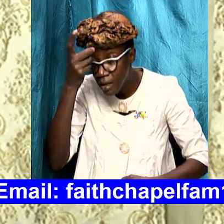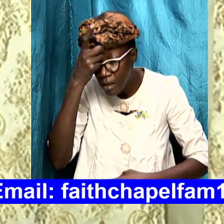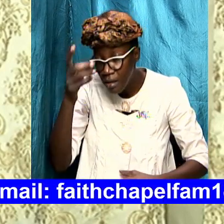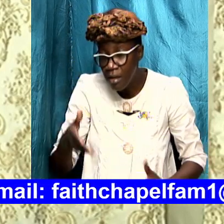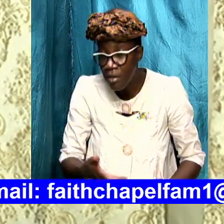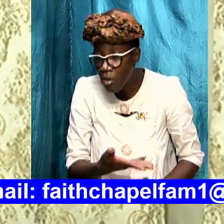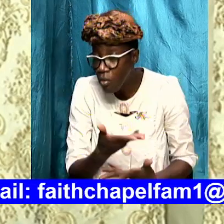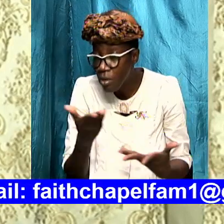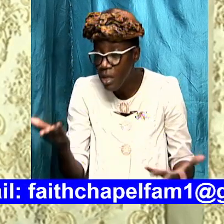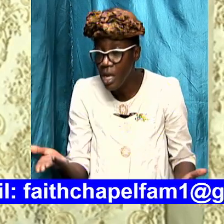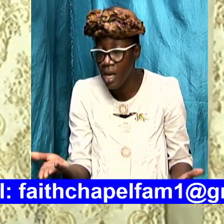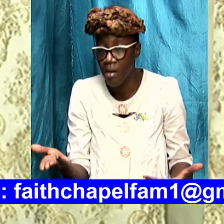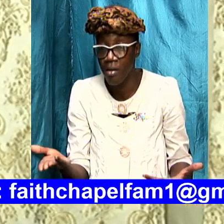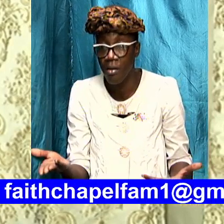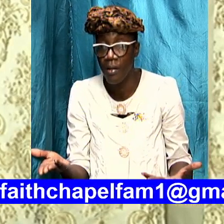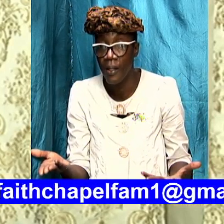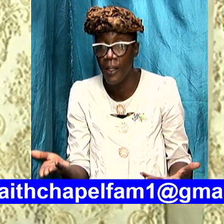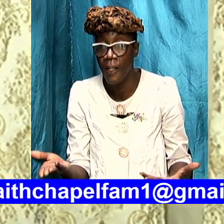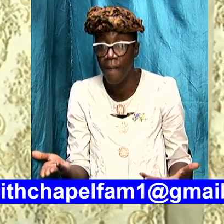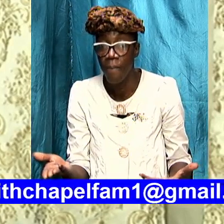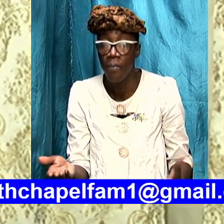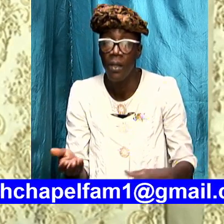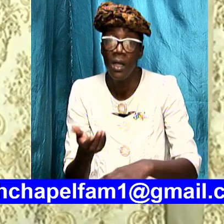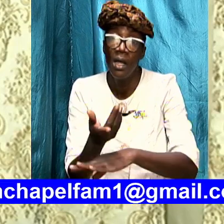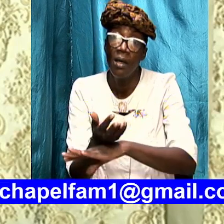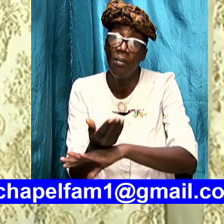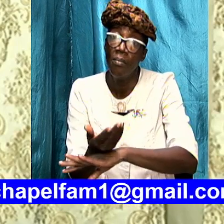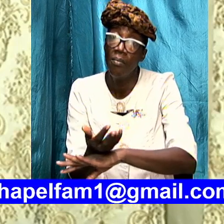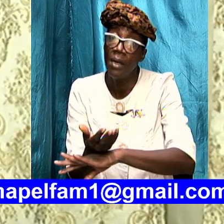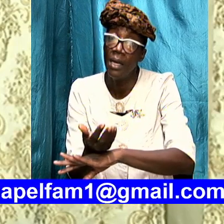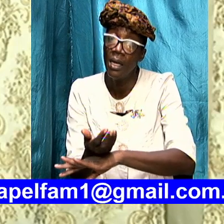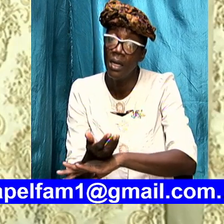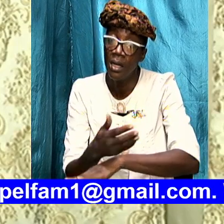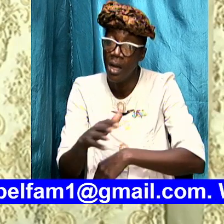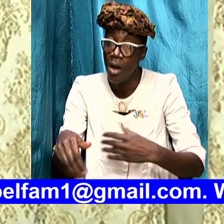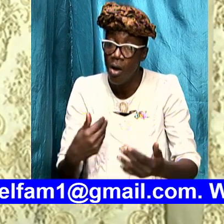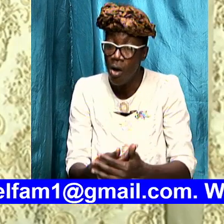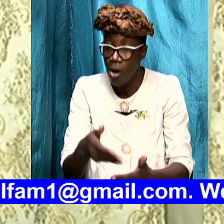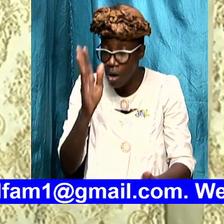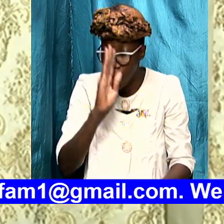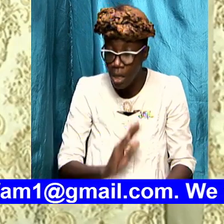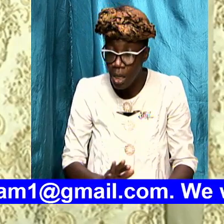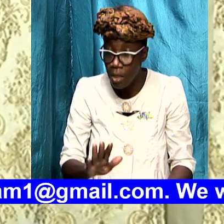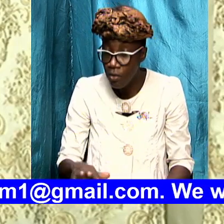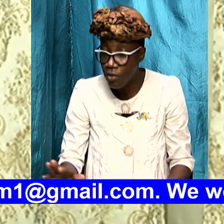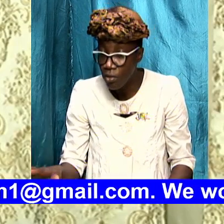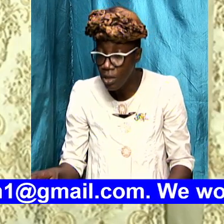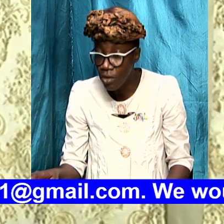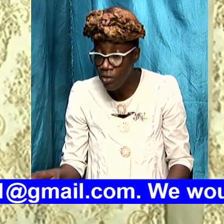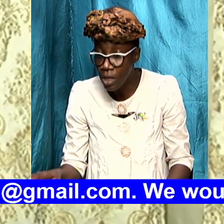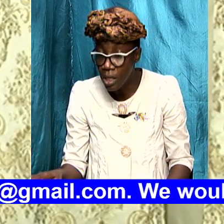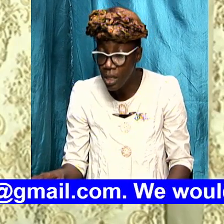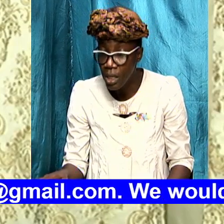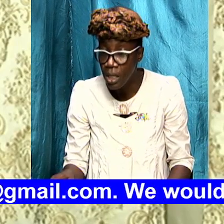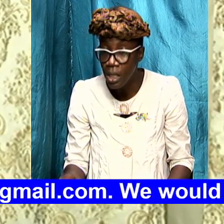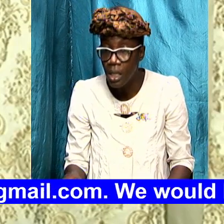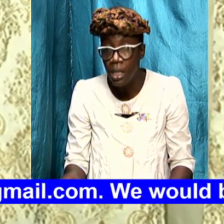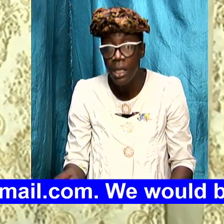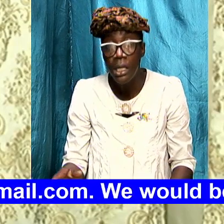that I am imploring all God's children to take very best care